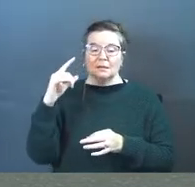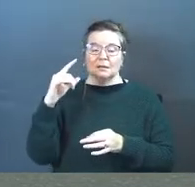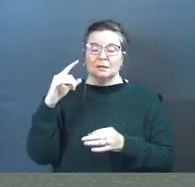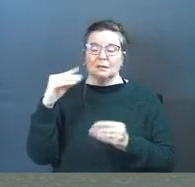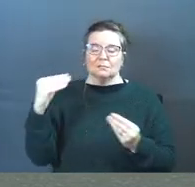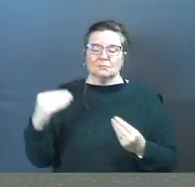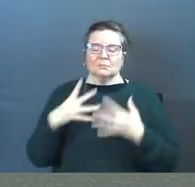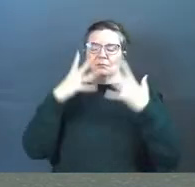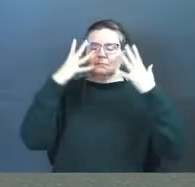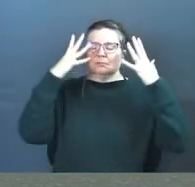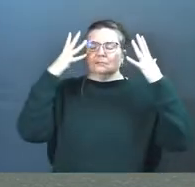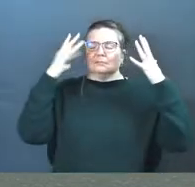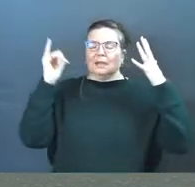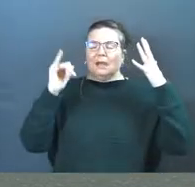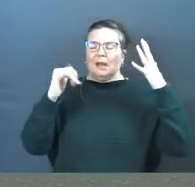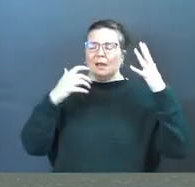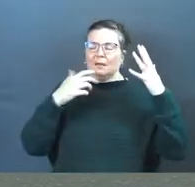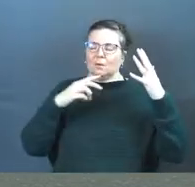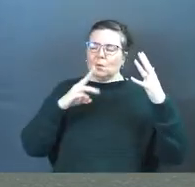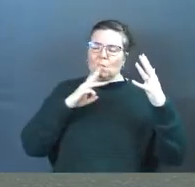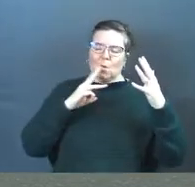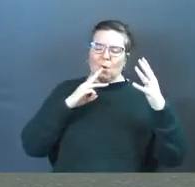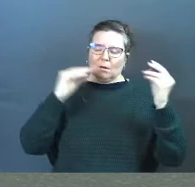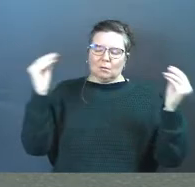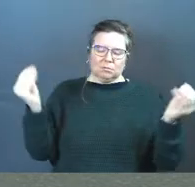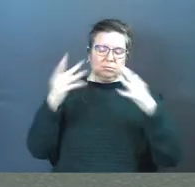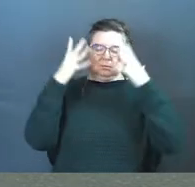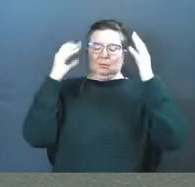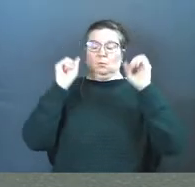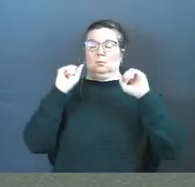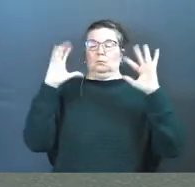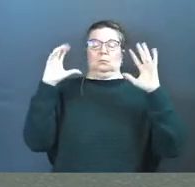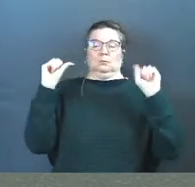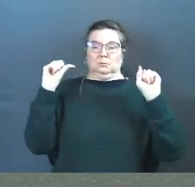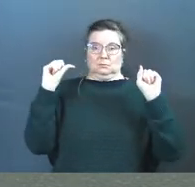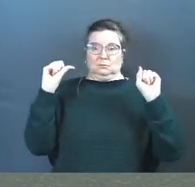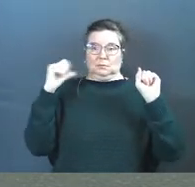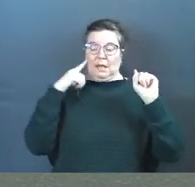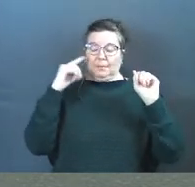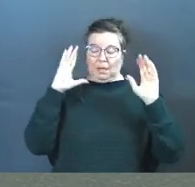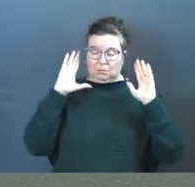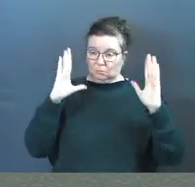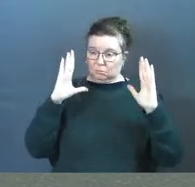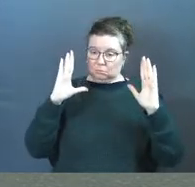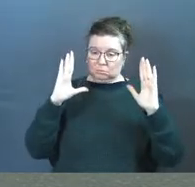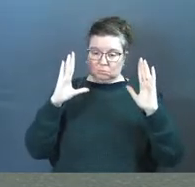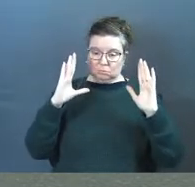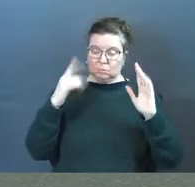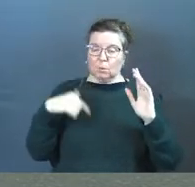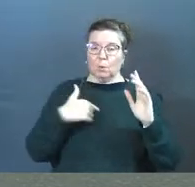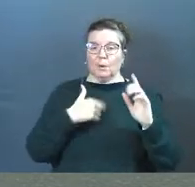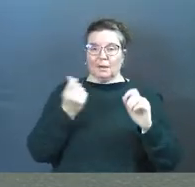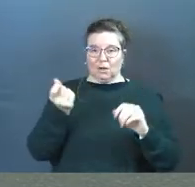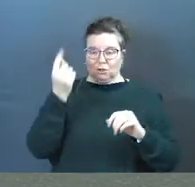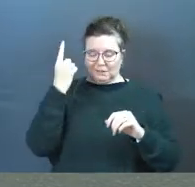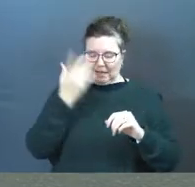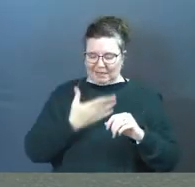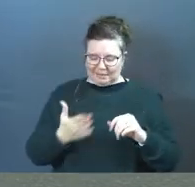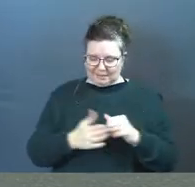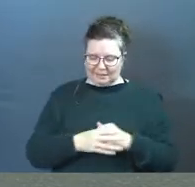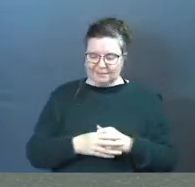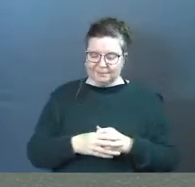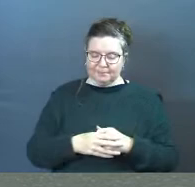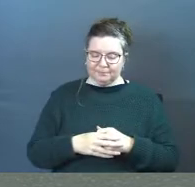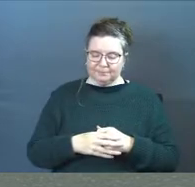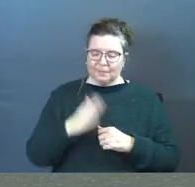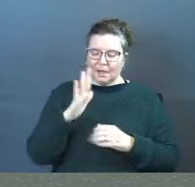splash of ice-cold water on our brains right now that we would wake up and be alert and be sharp so that we can understand these things.